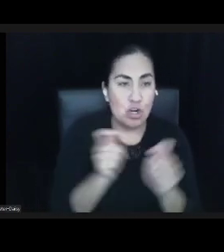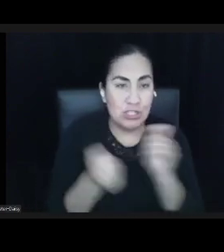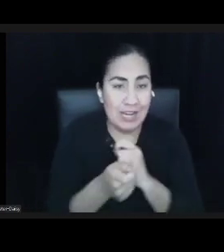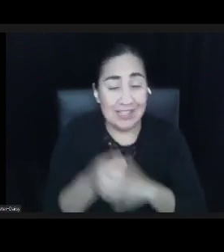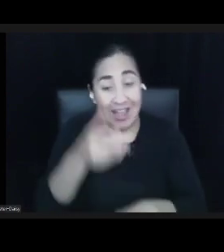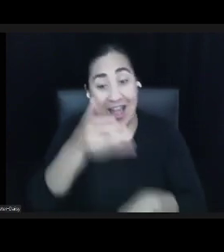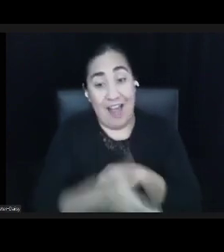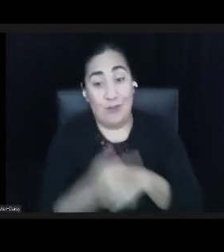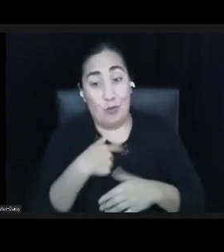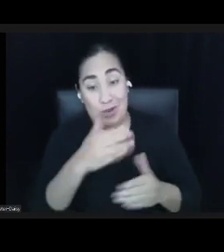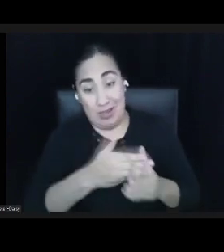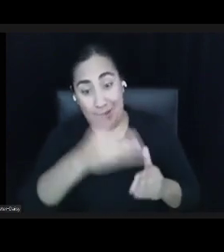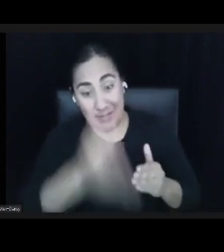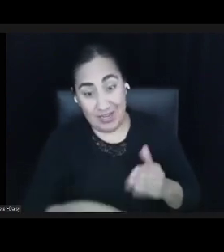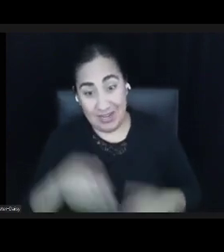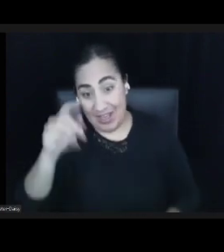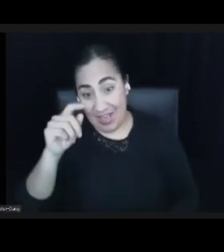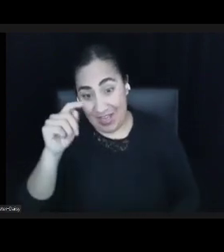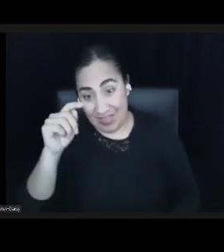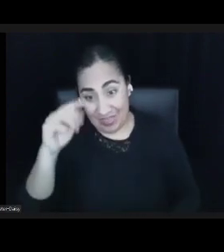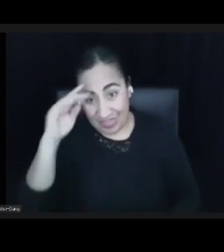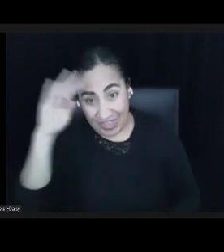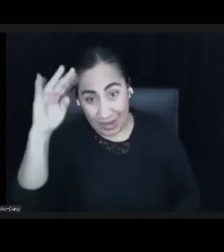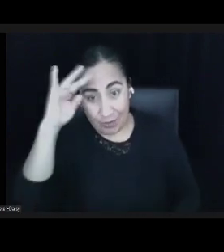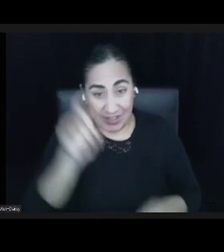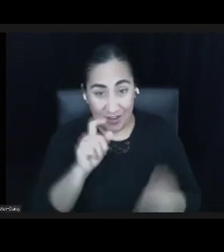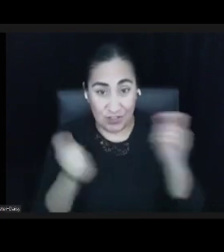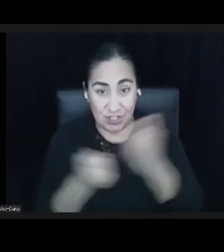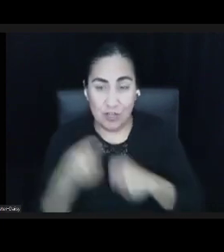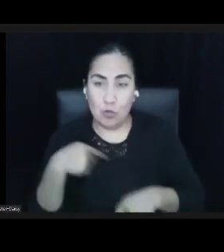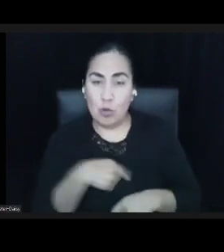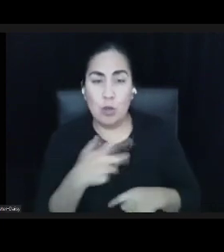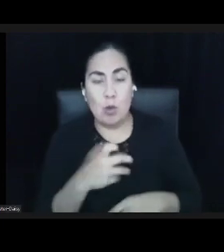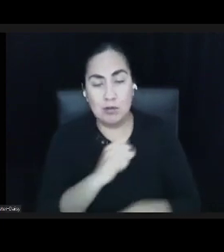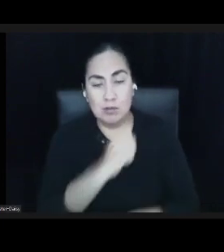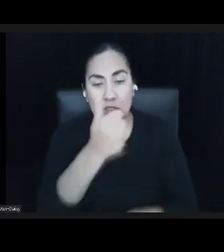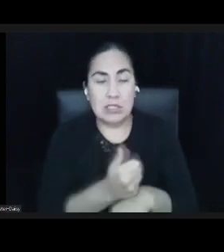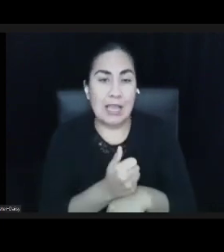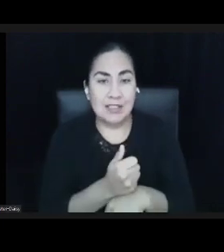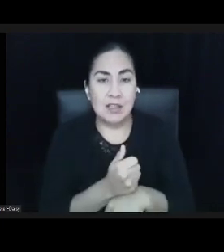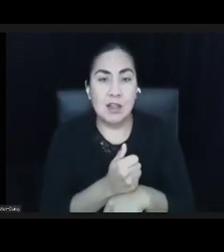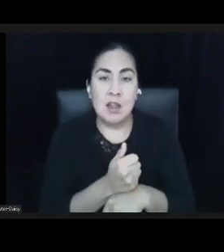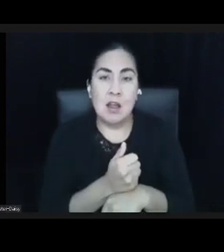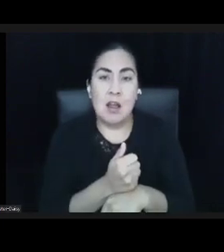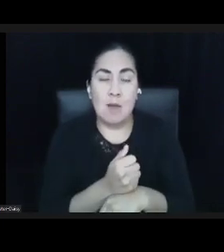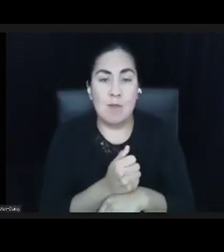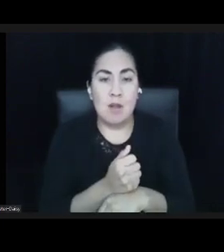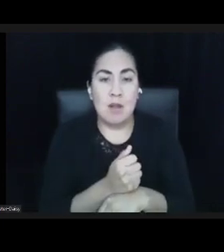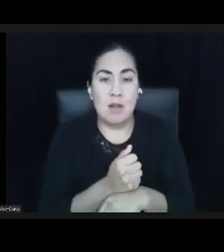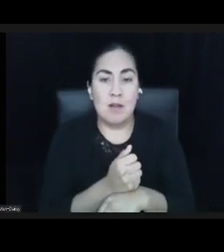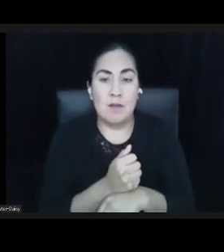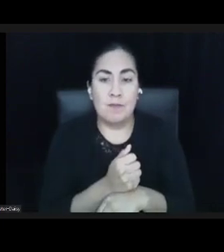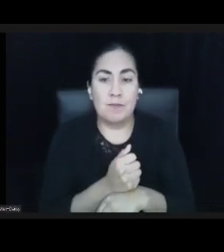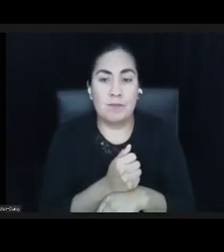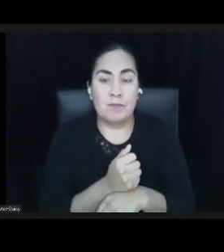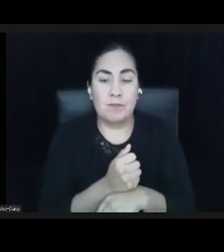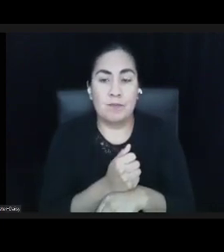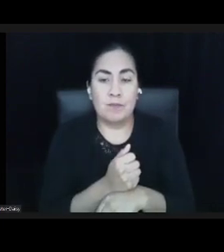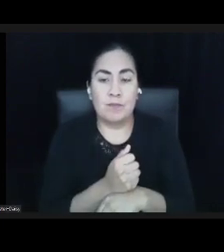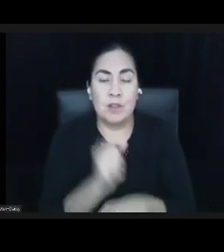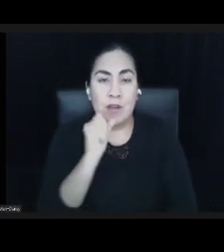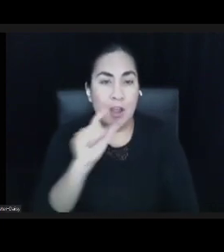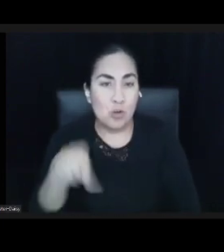of change, we wanted to create a framework and tools to help not only us, but grantees and others to better